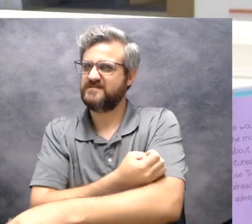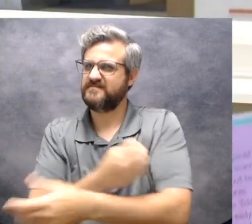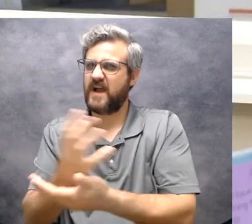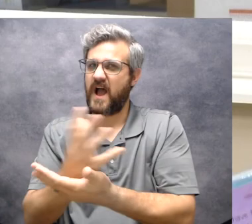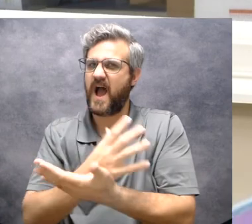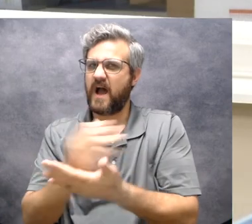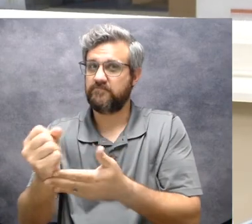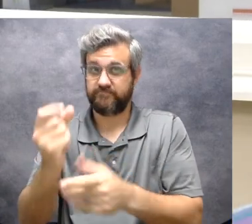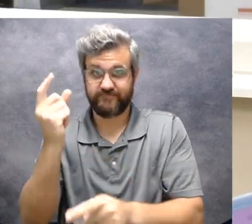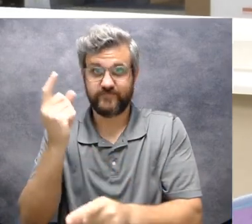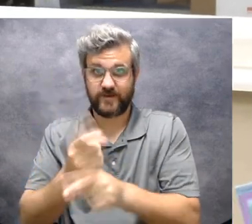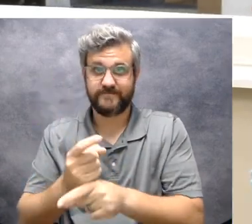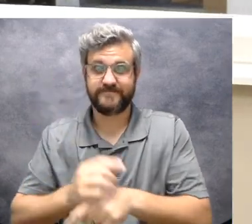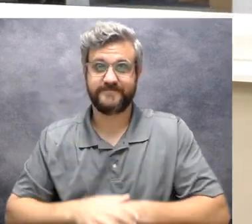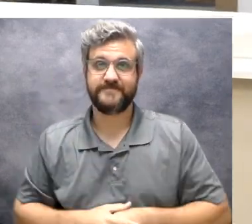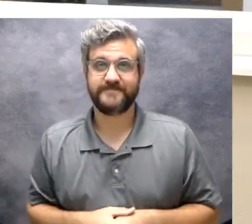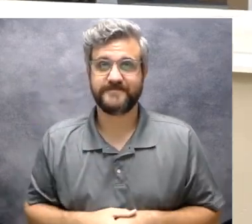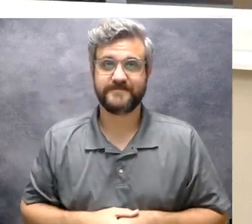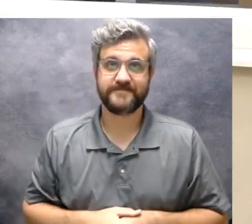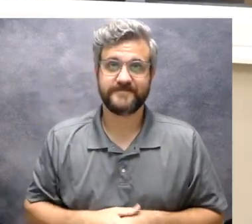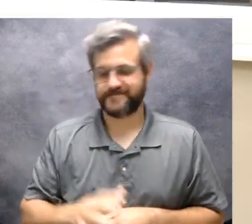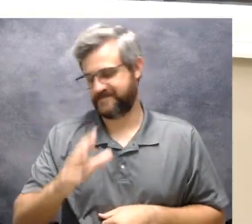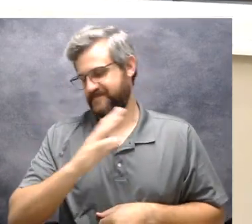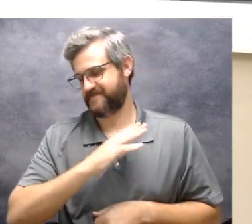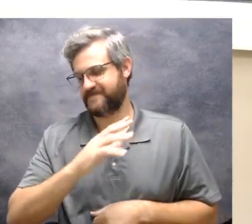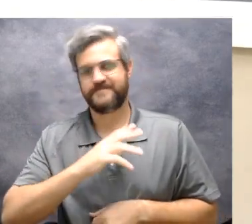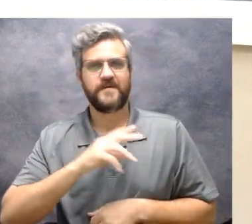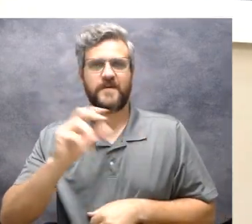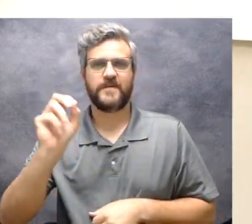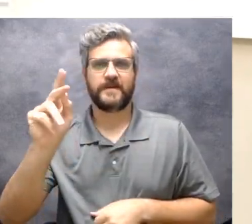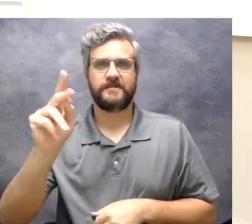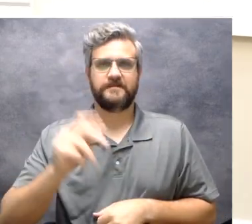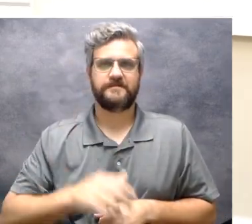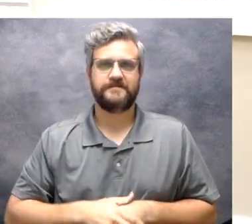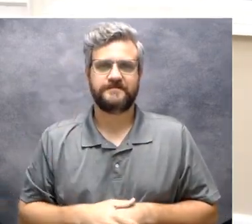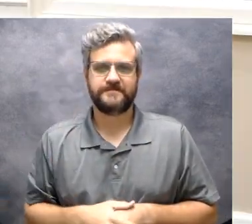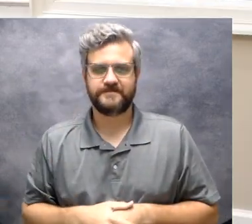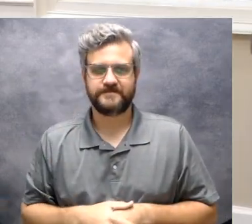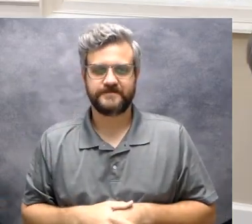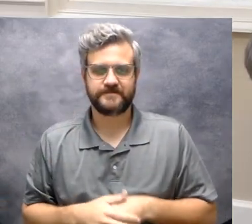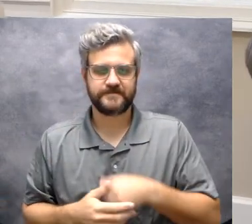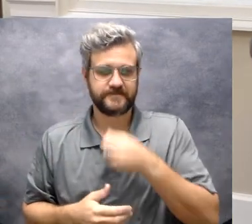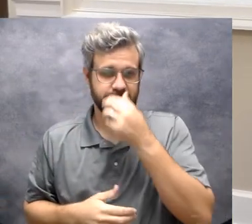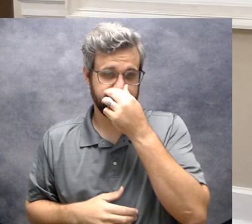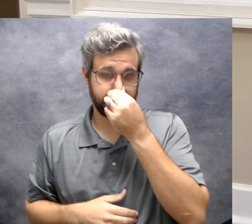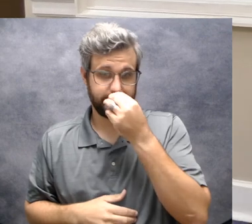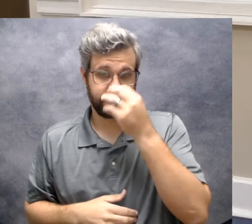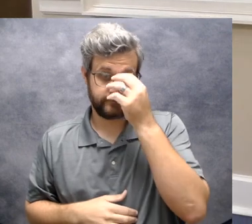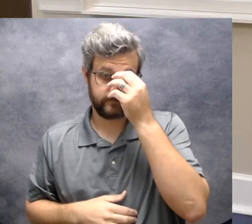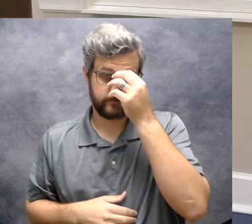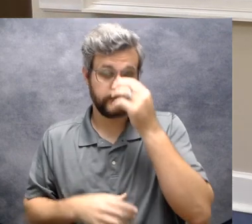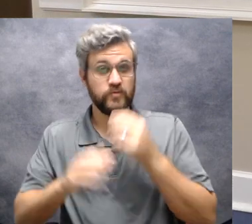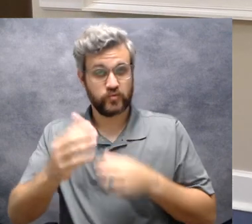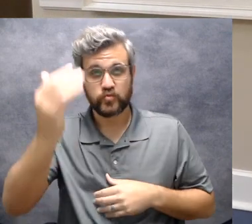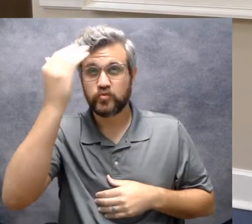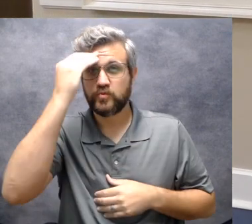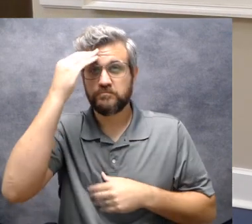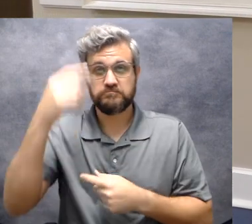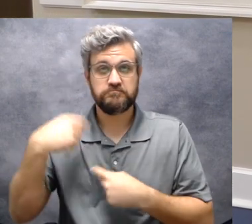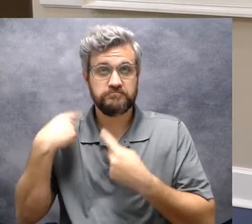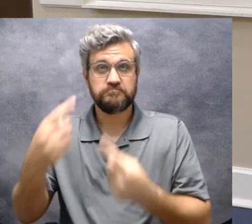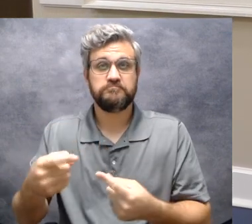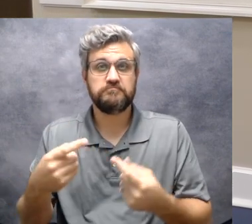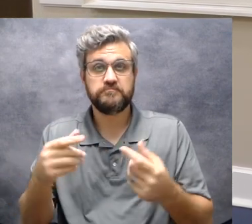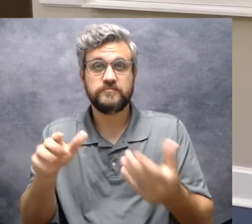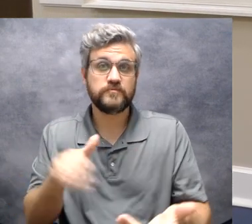his energy all right now you know we always do five